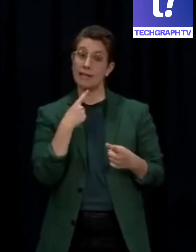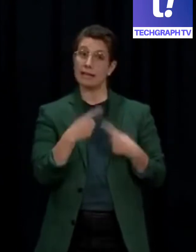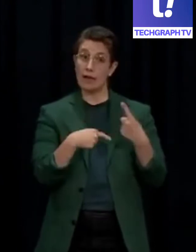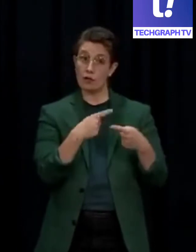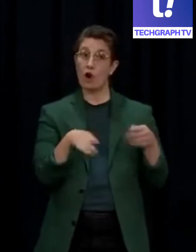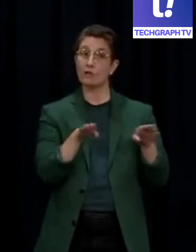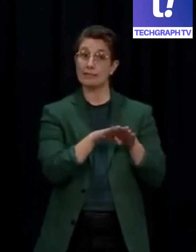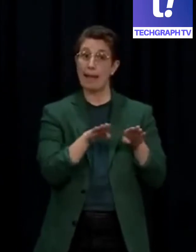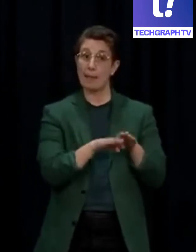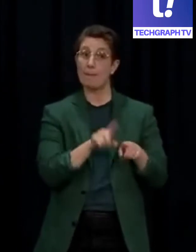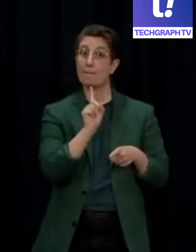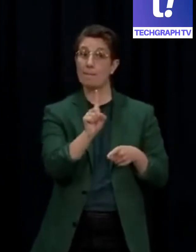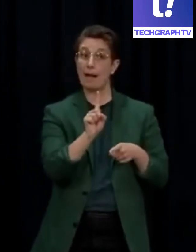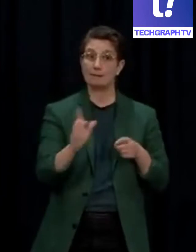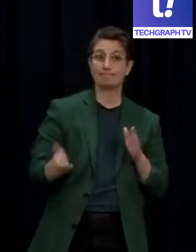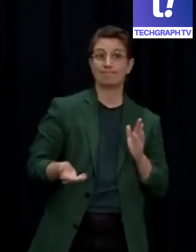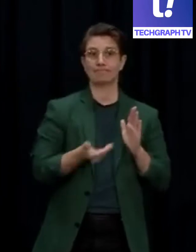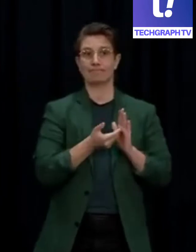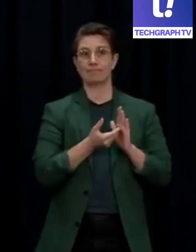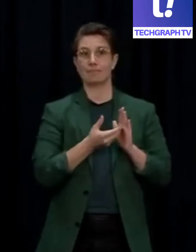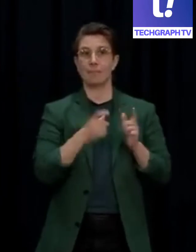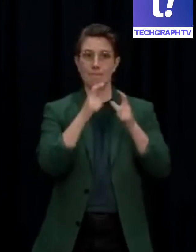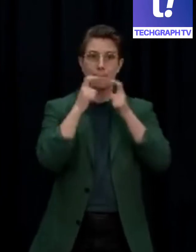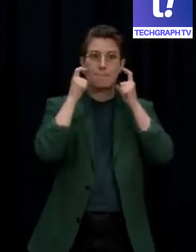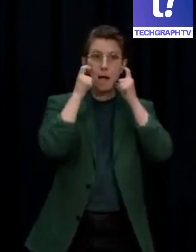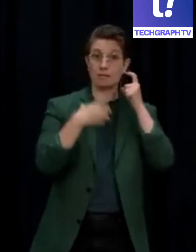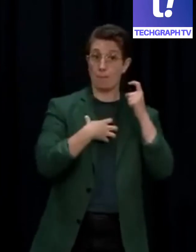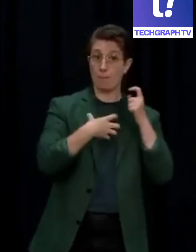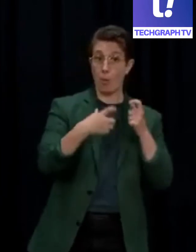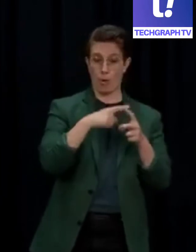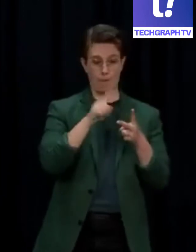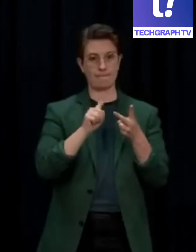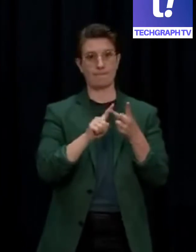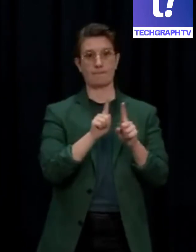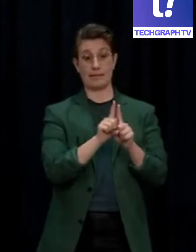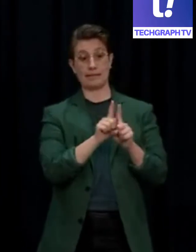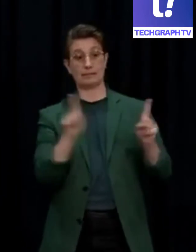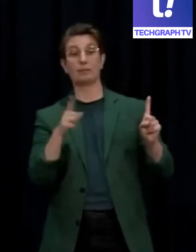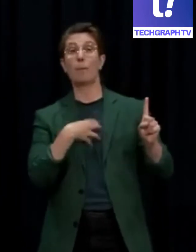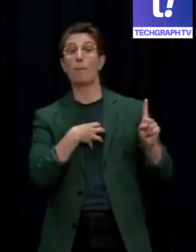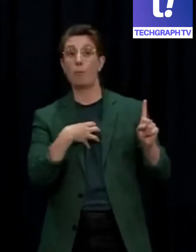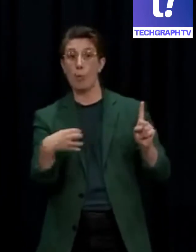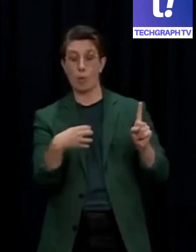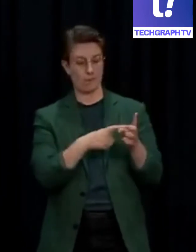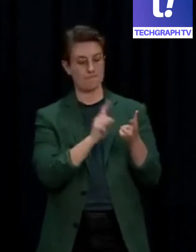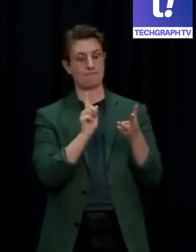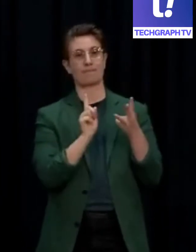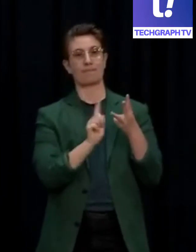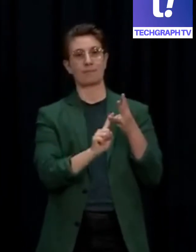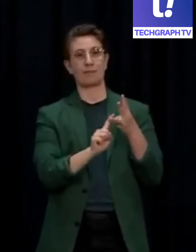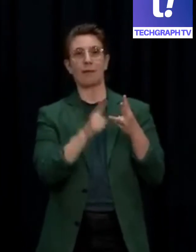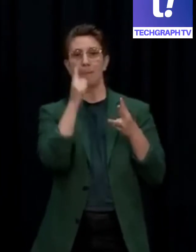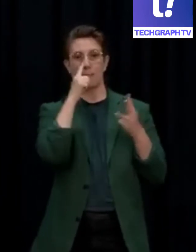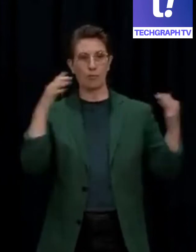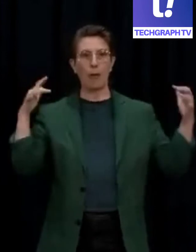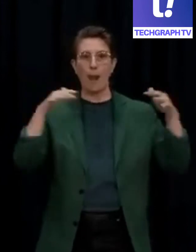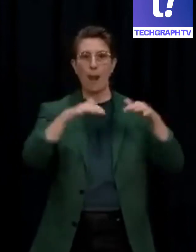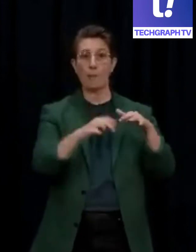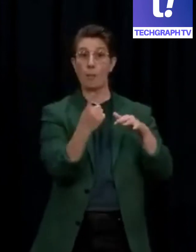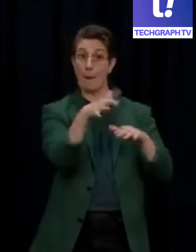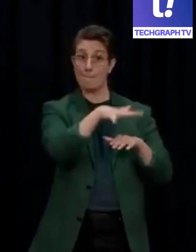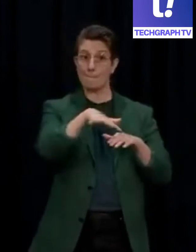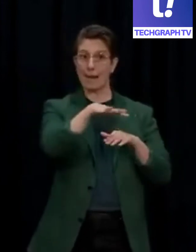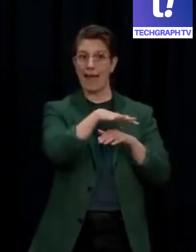more mask wearing and distancing precautions, and reducing gathering limits to lower the risk of picking up the virus and super spreader